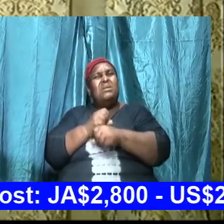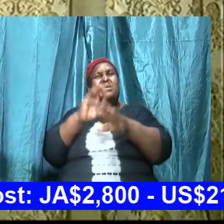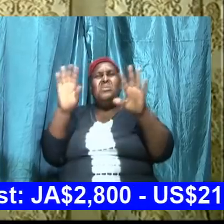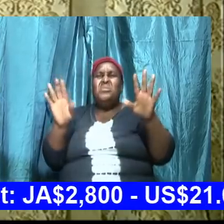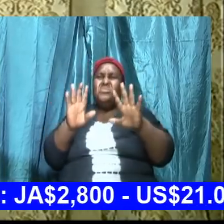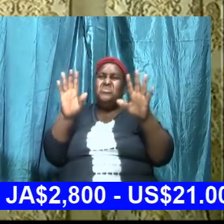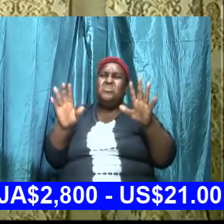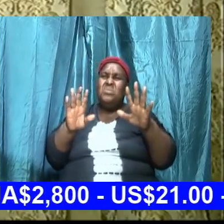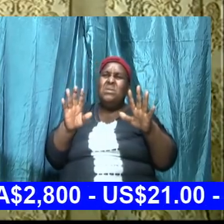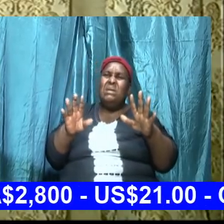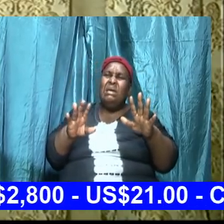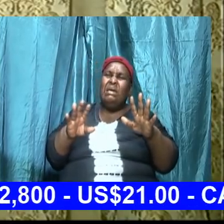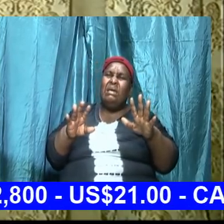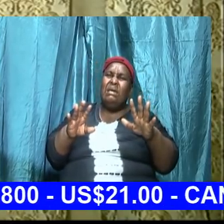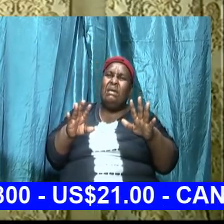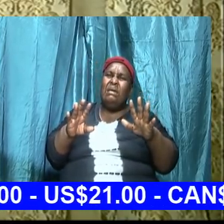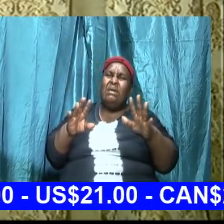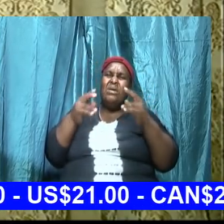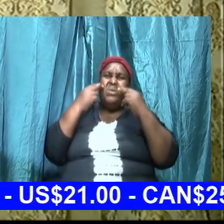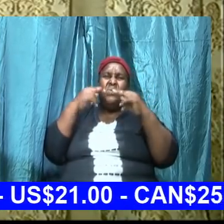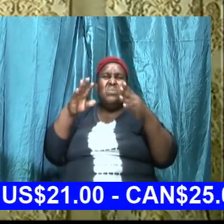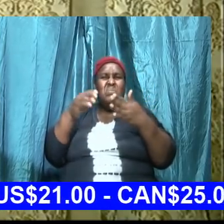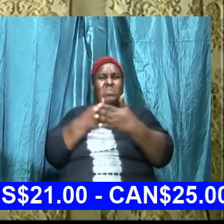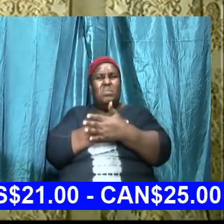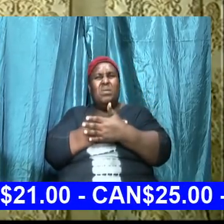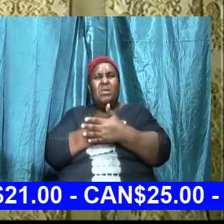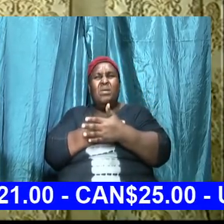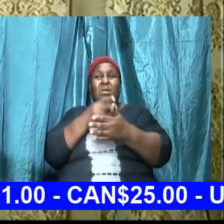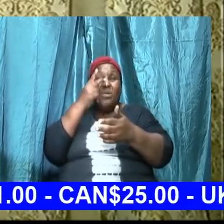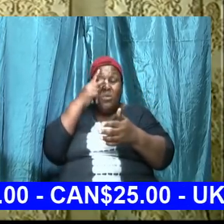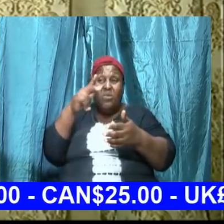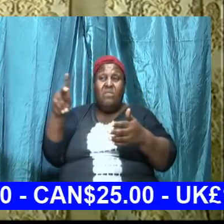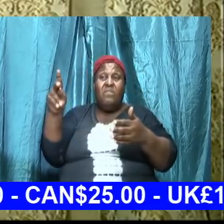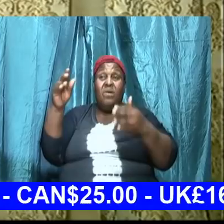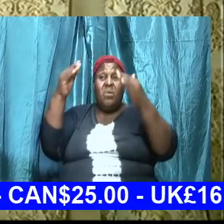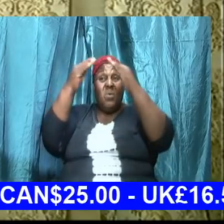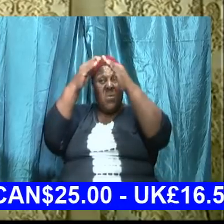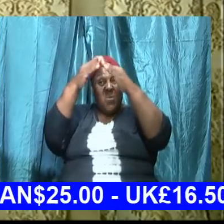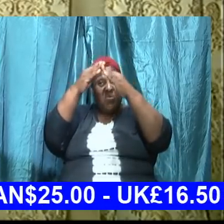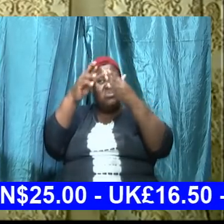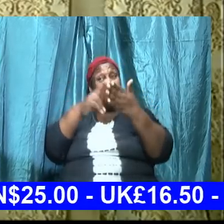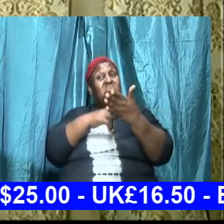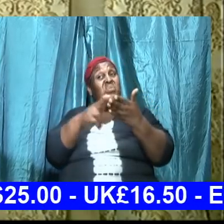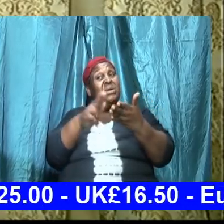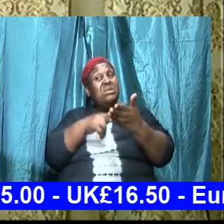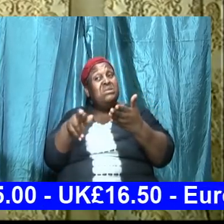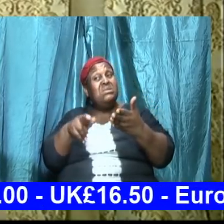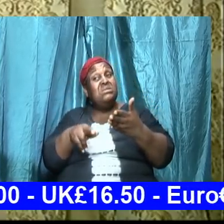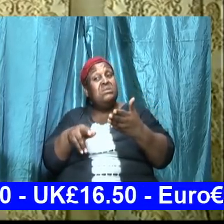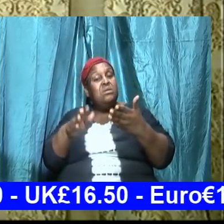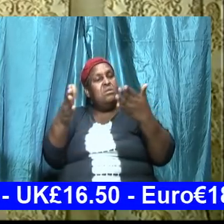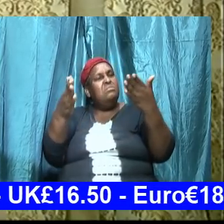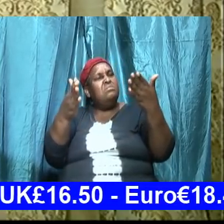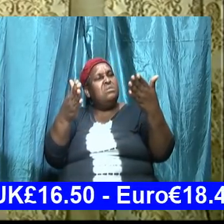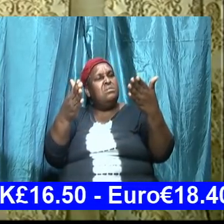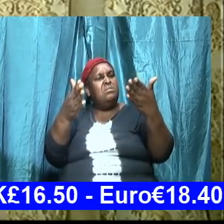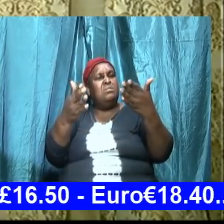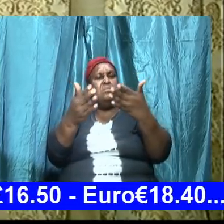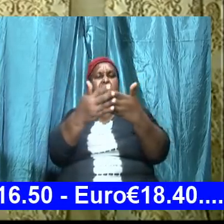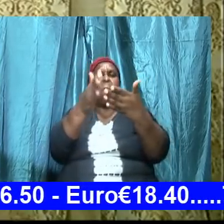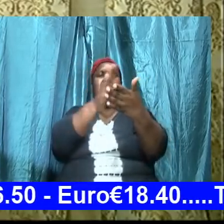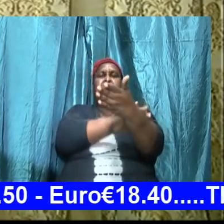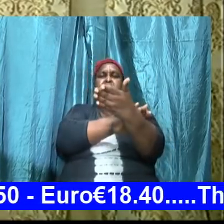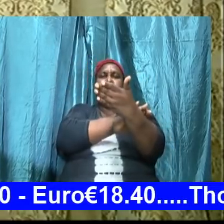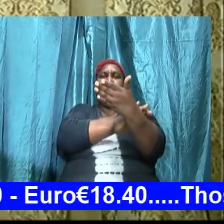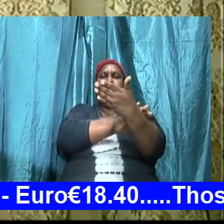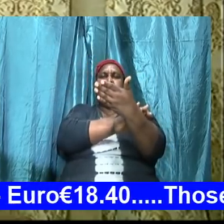section and you look for house to buy one little block by block by block by block or for those that want to care go